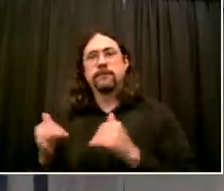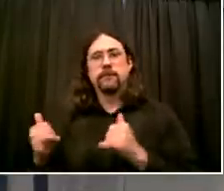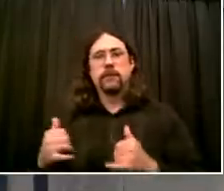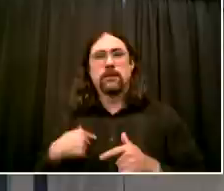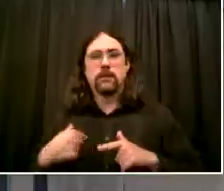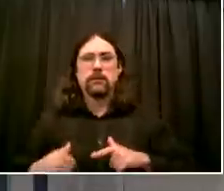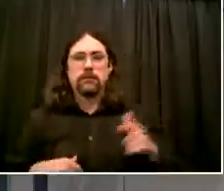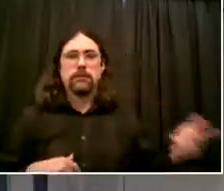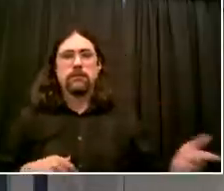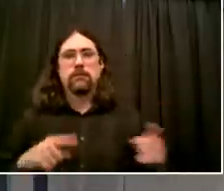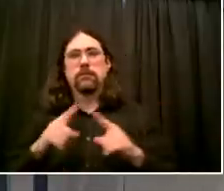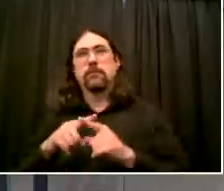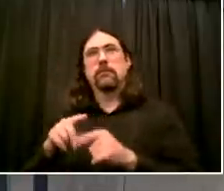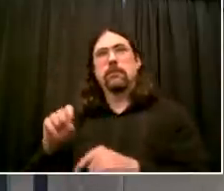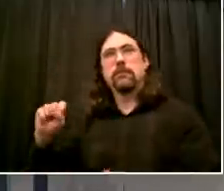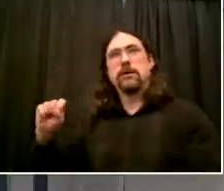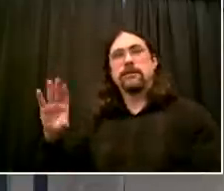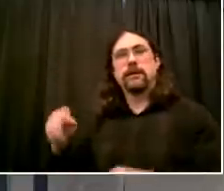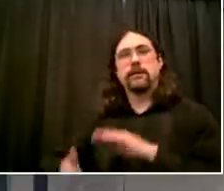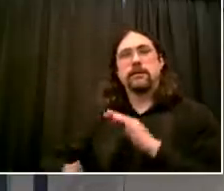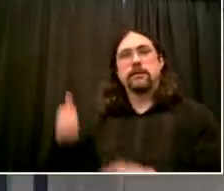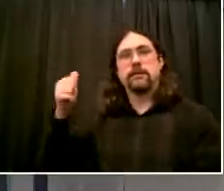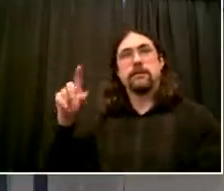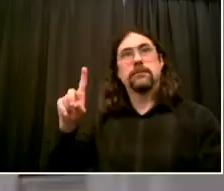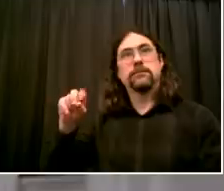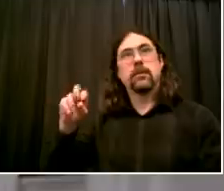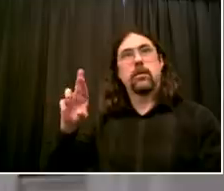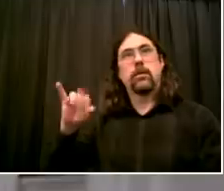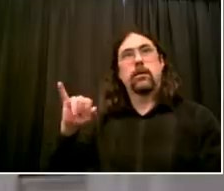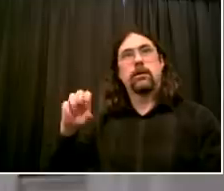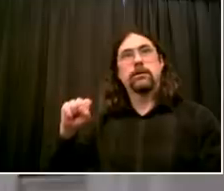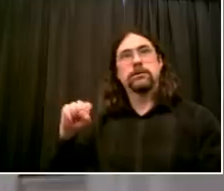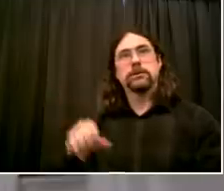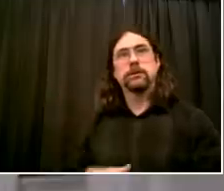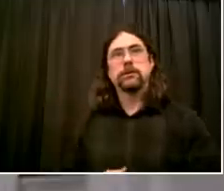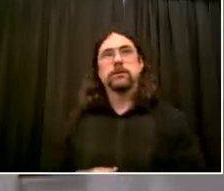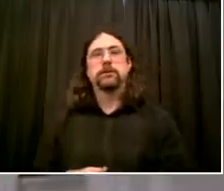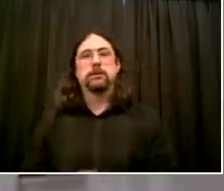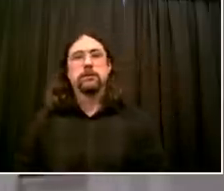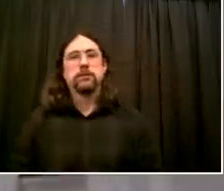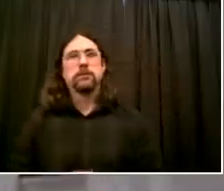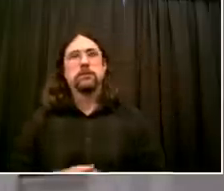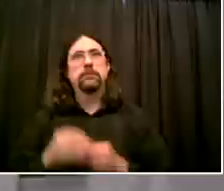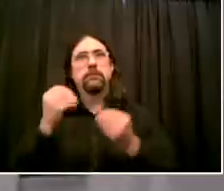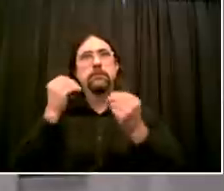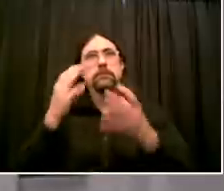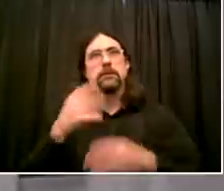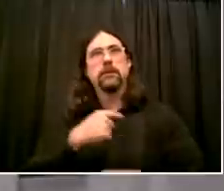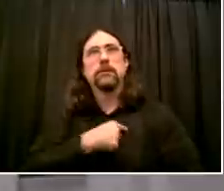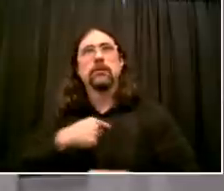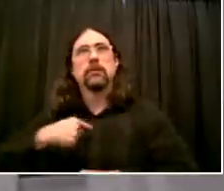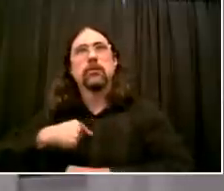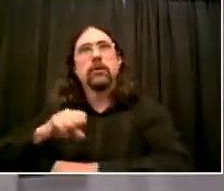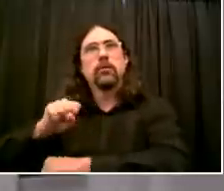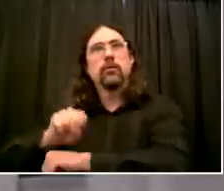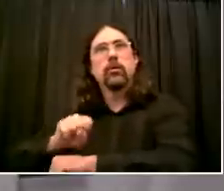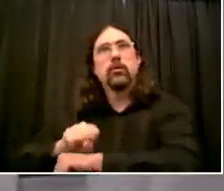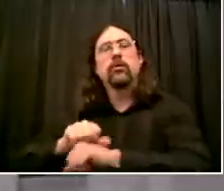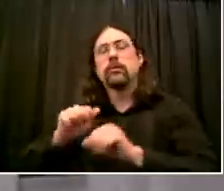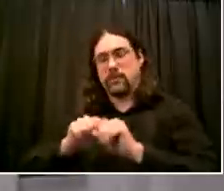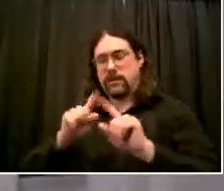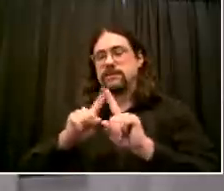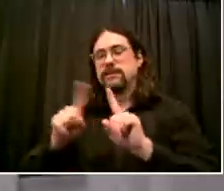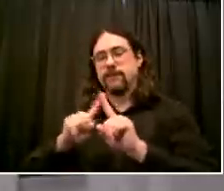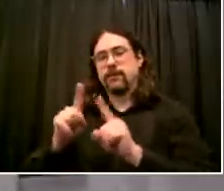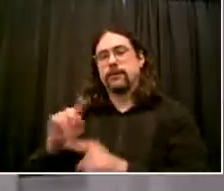work to do outreach with those bids and chambers. But also we have our own list of businesses that we